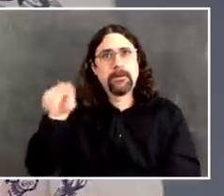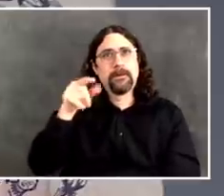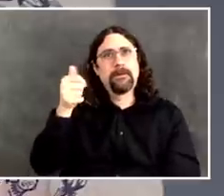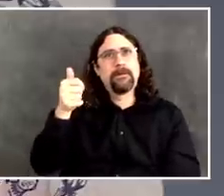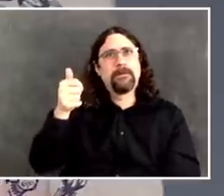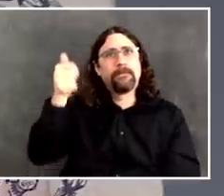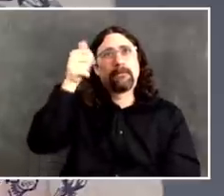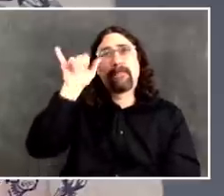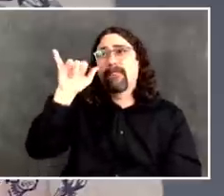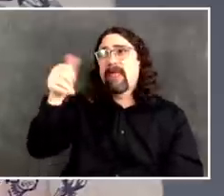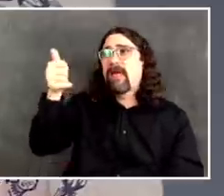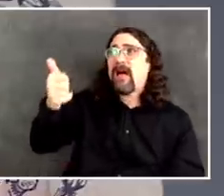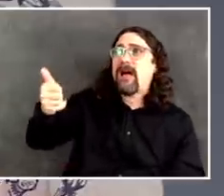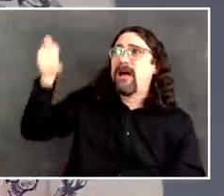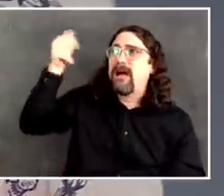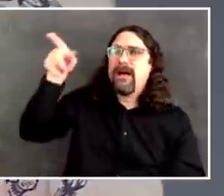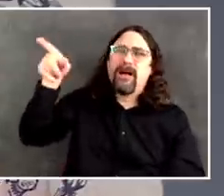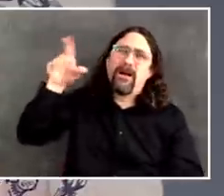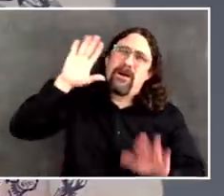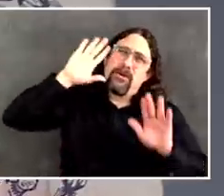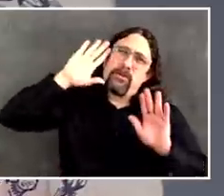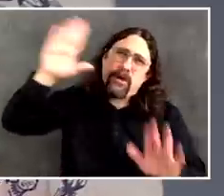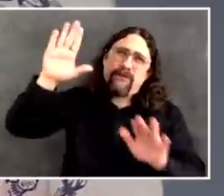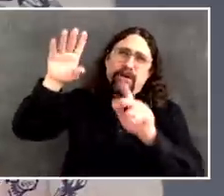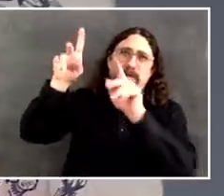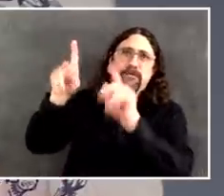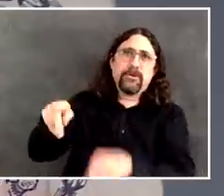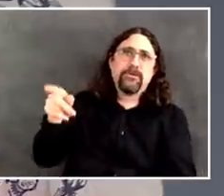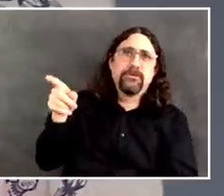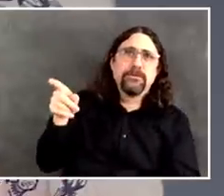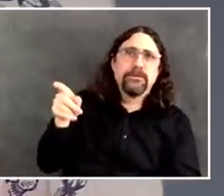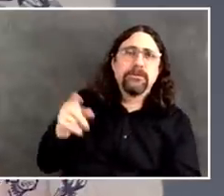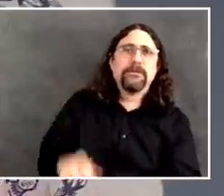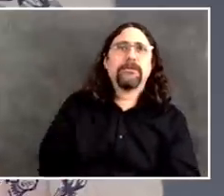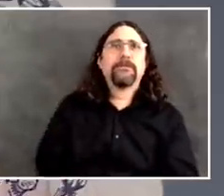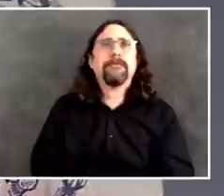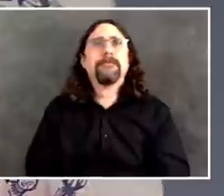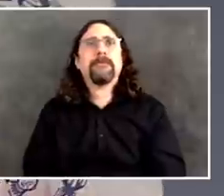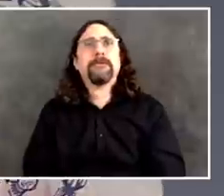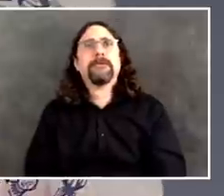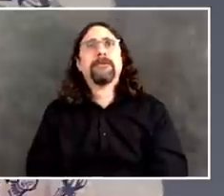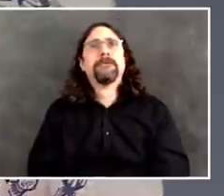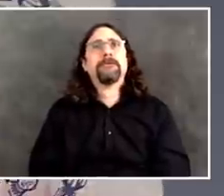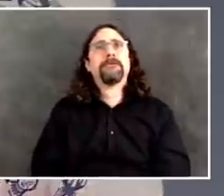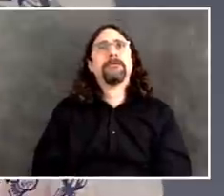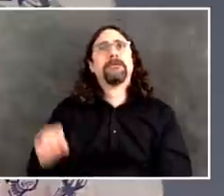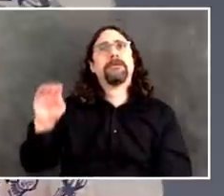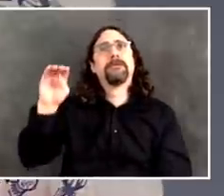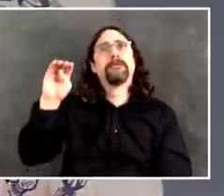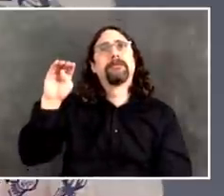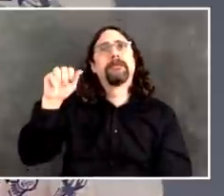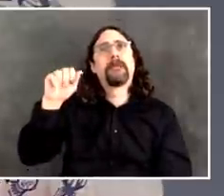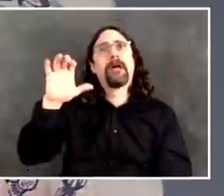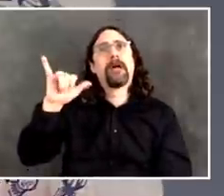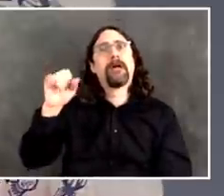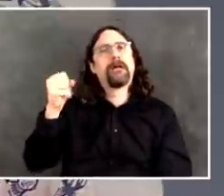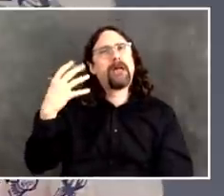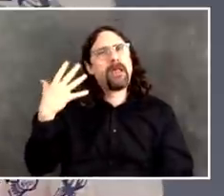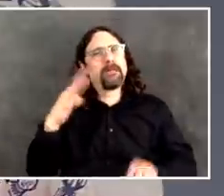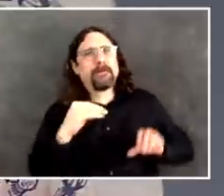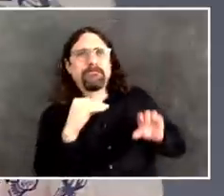put aside the resources to provide this celebration. They're committed to doing it for New York City, I respect them for that.